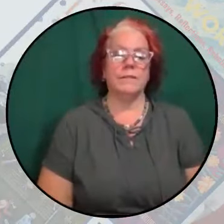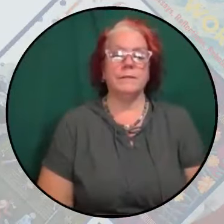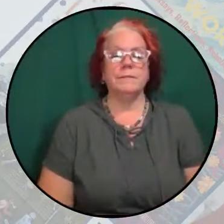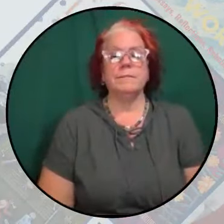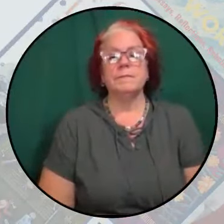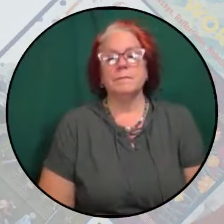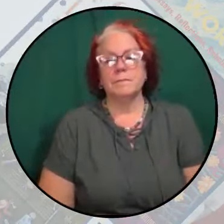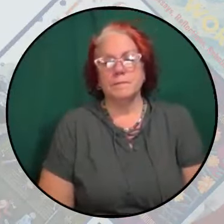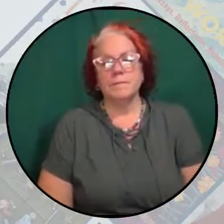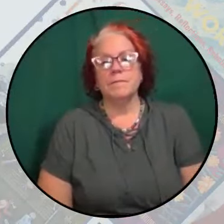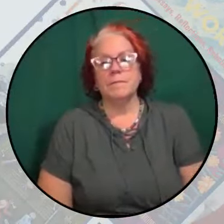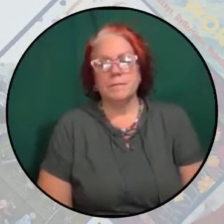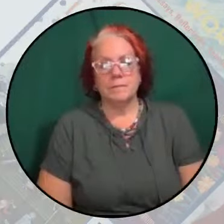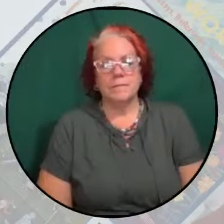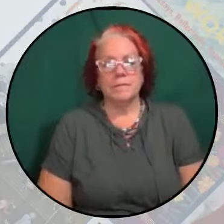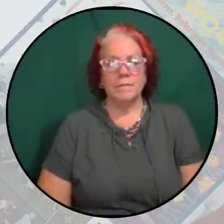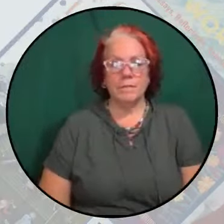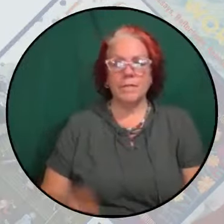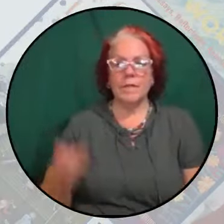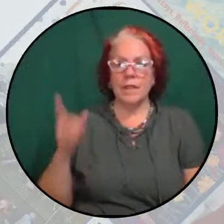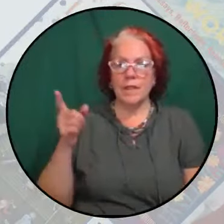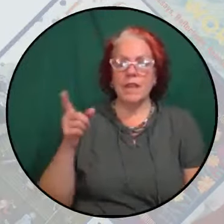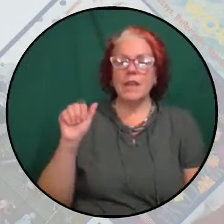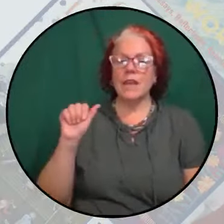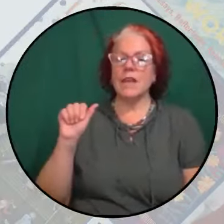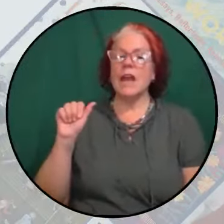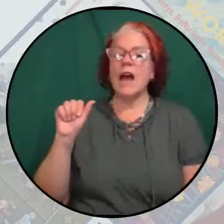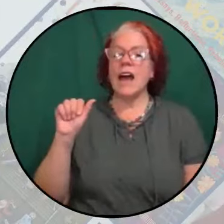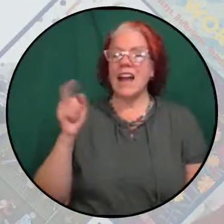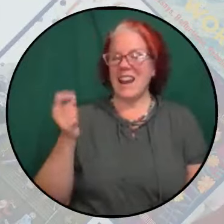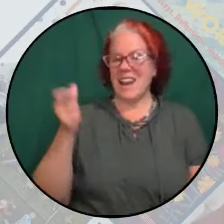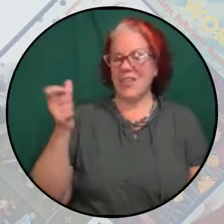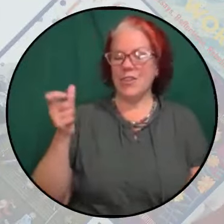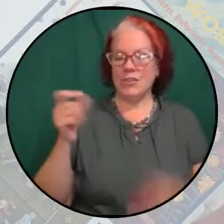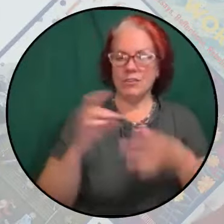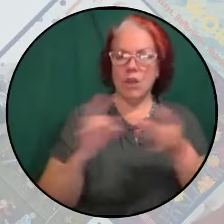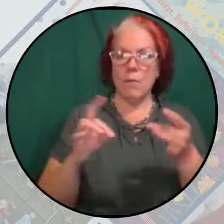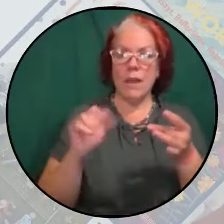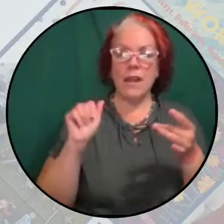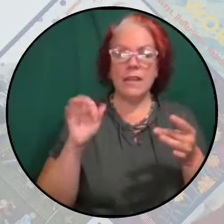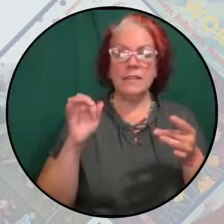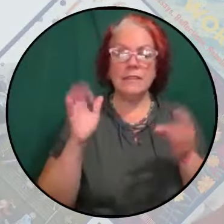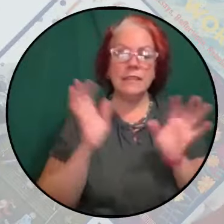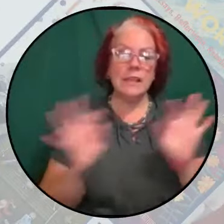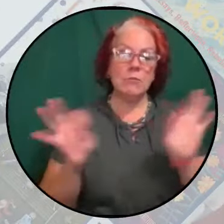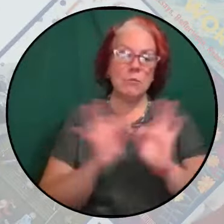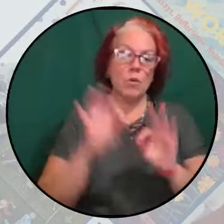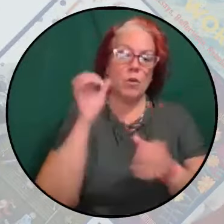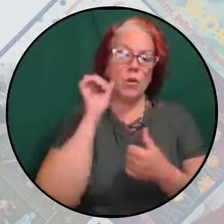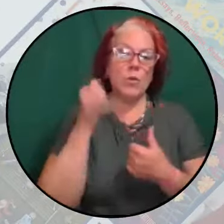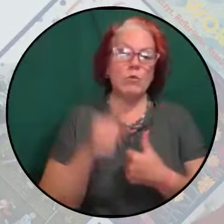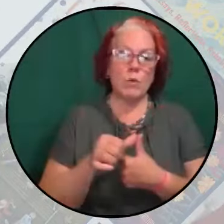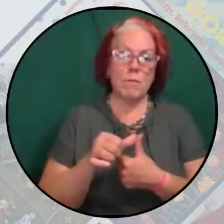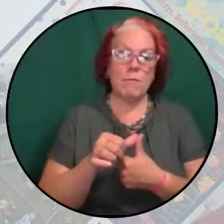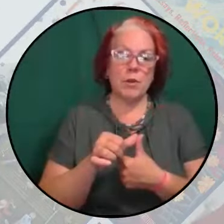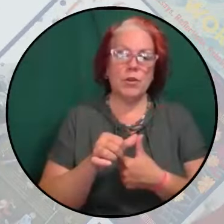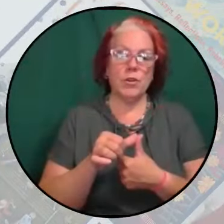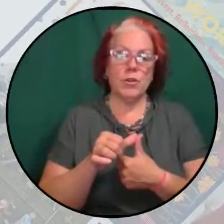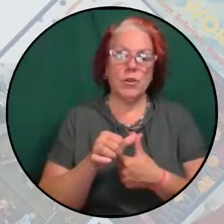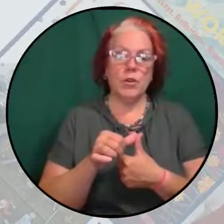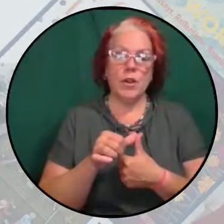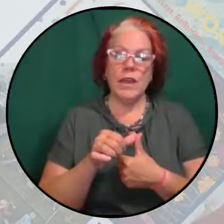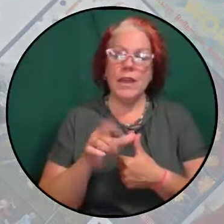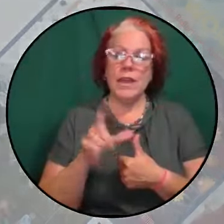And again, a little footnote. I think it's important that we remember that